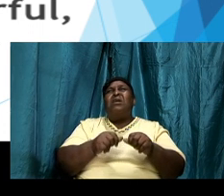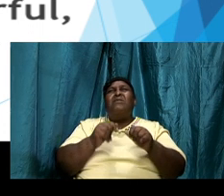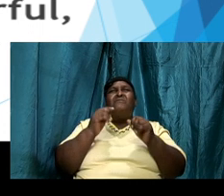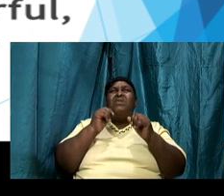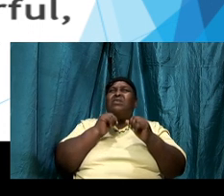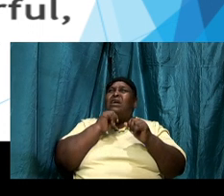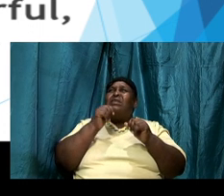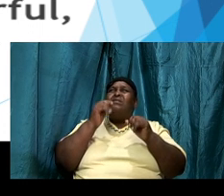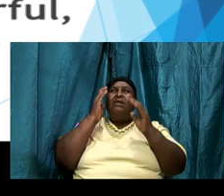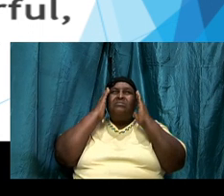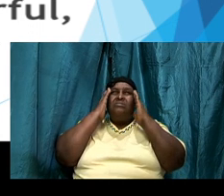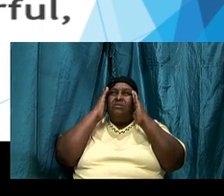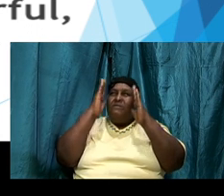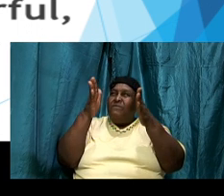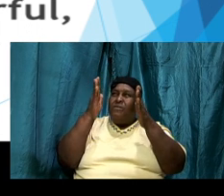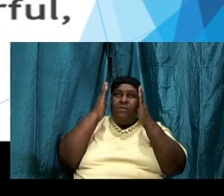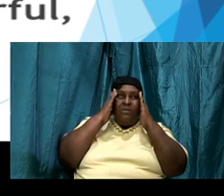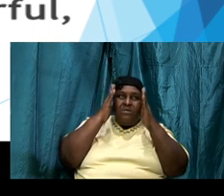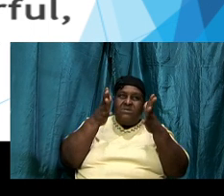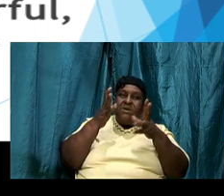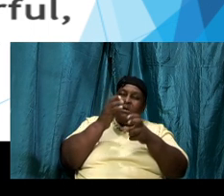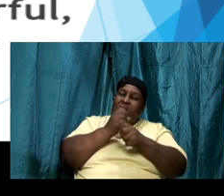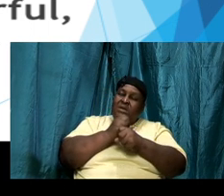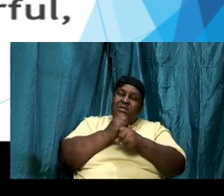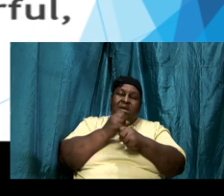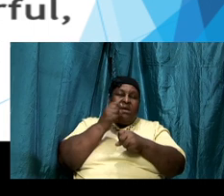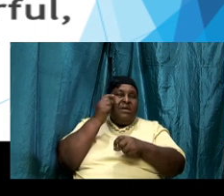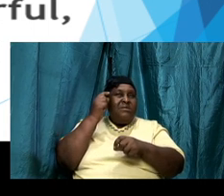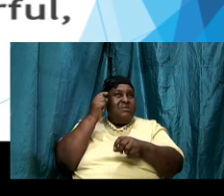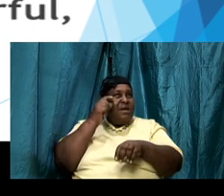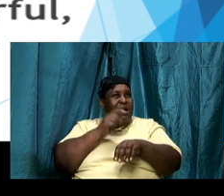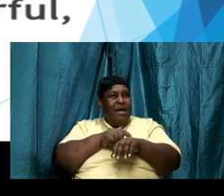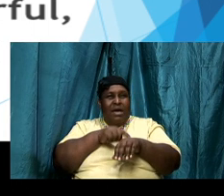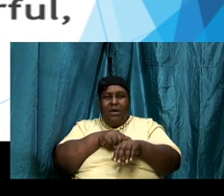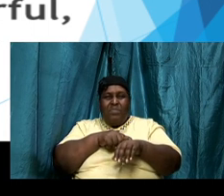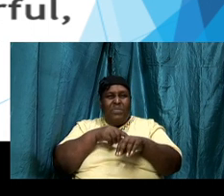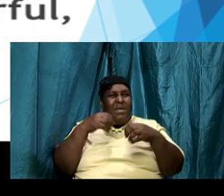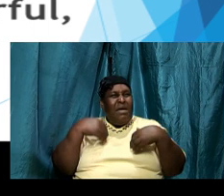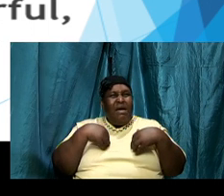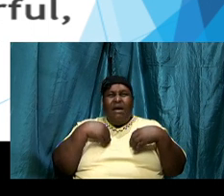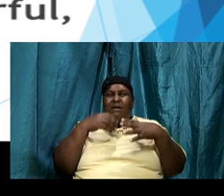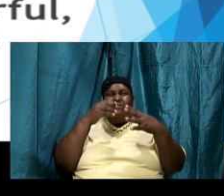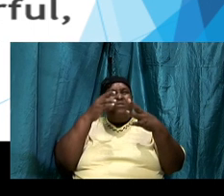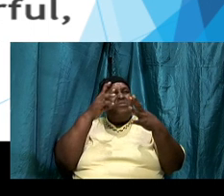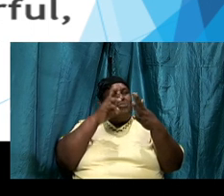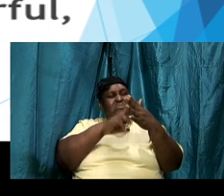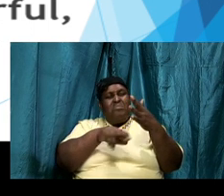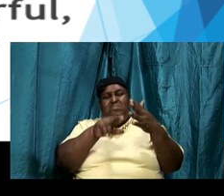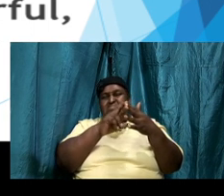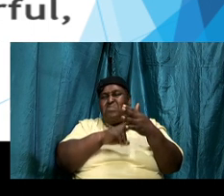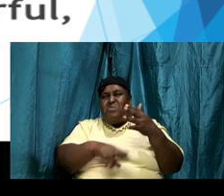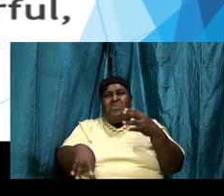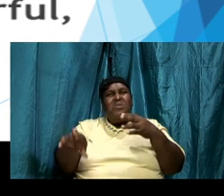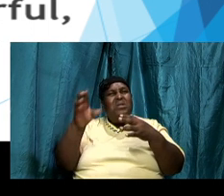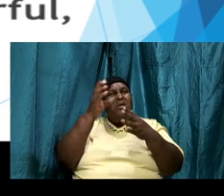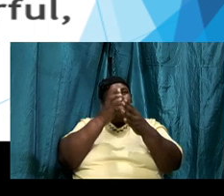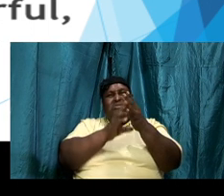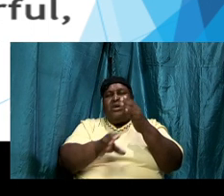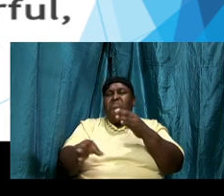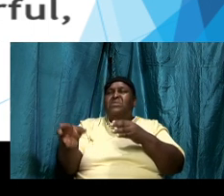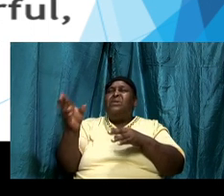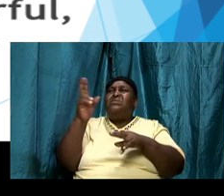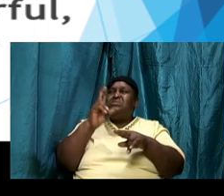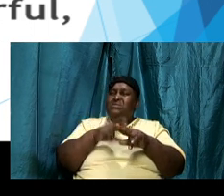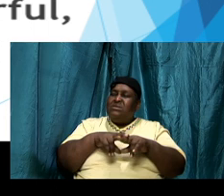take some time having read a chapter to sit back and